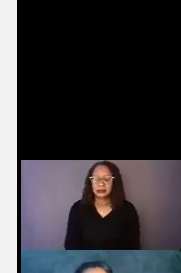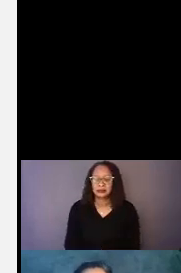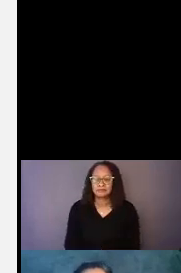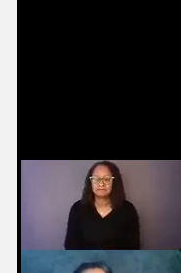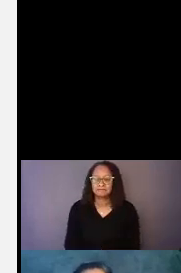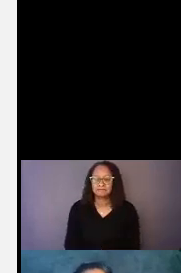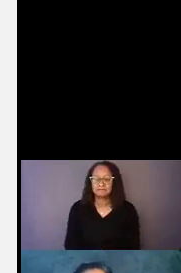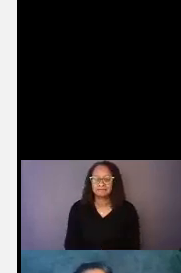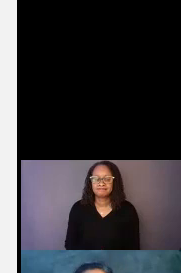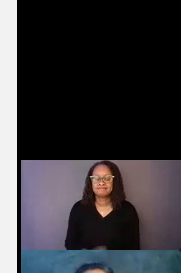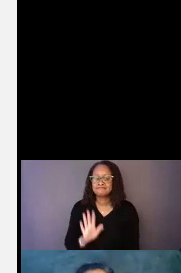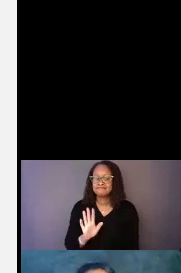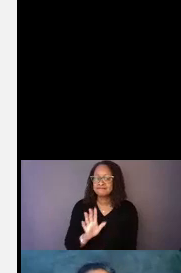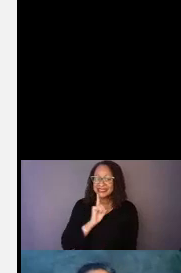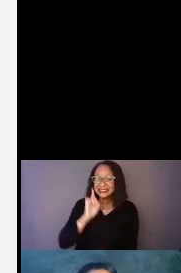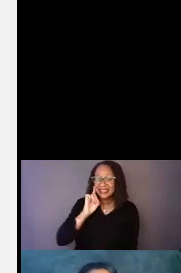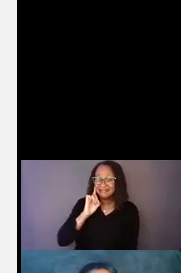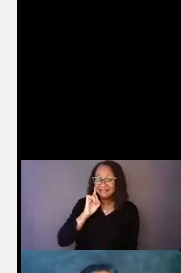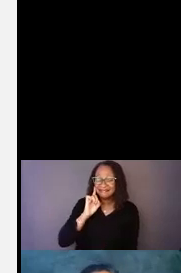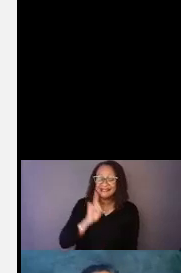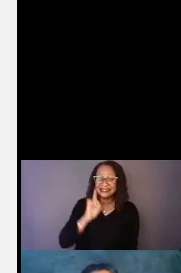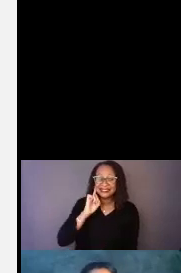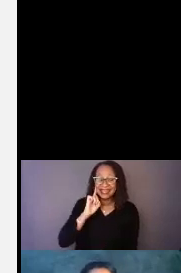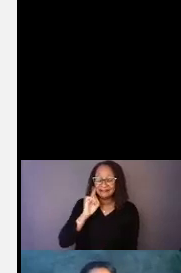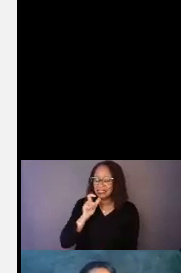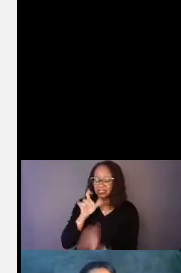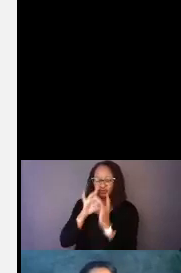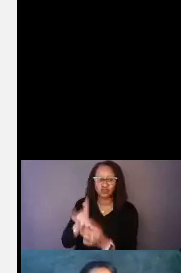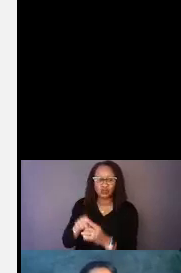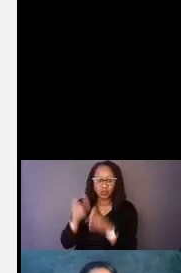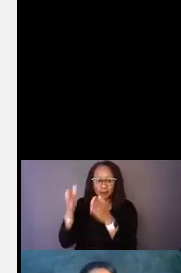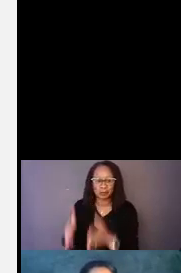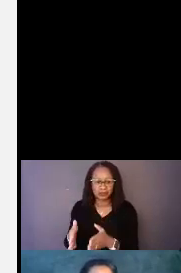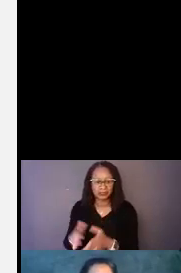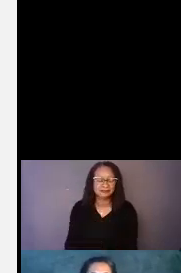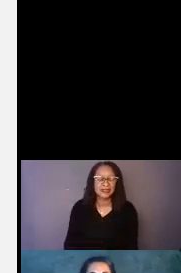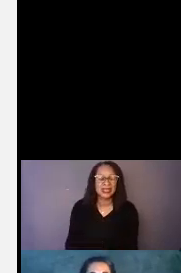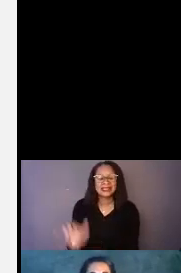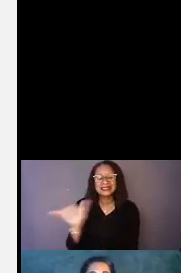Deafness does not refer to the person. So it's the same idea.